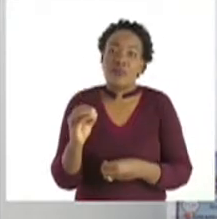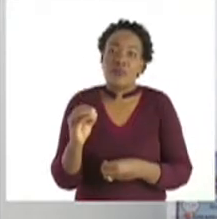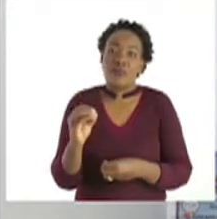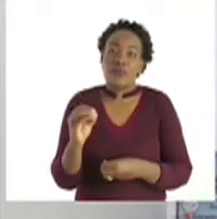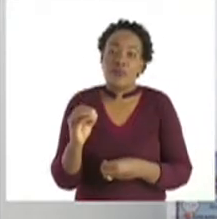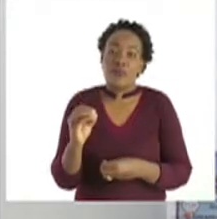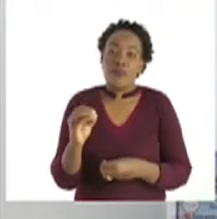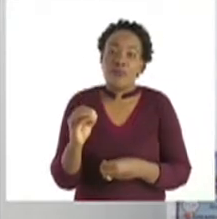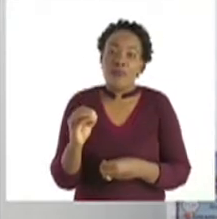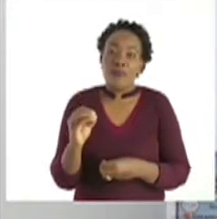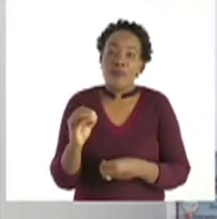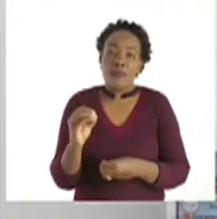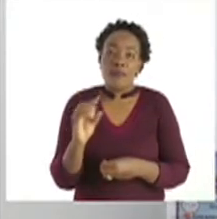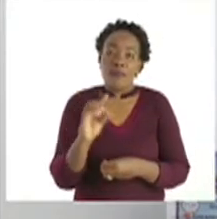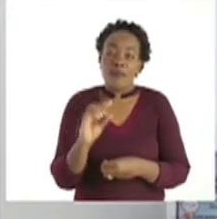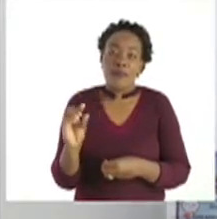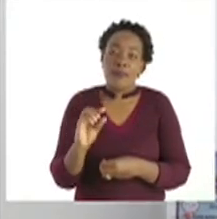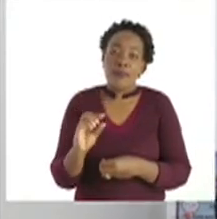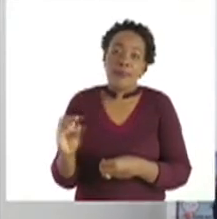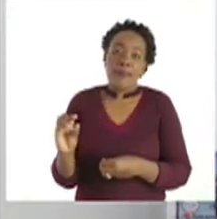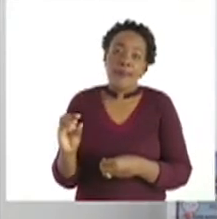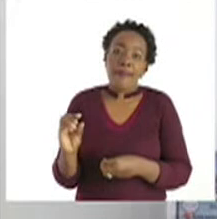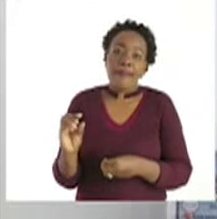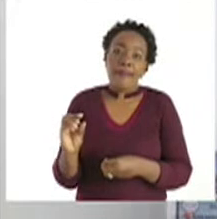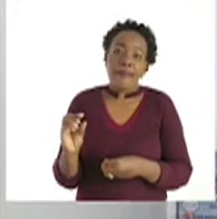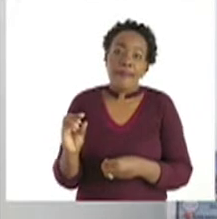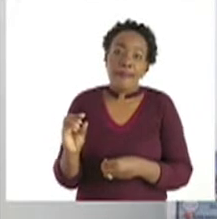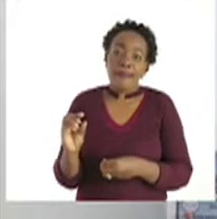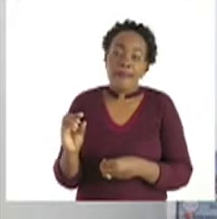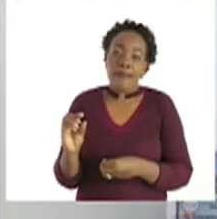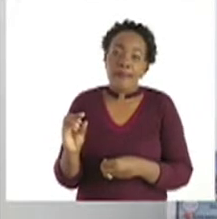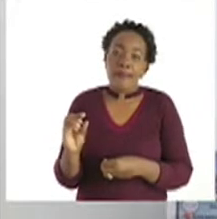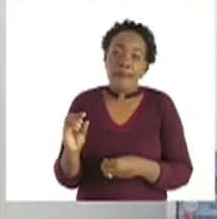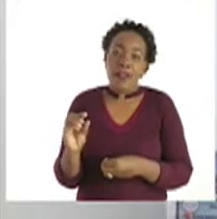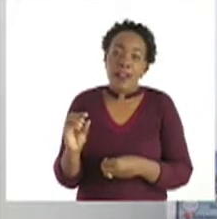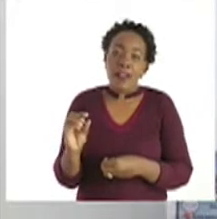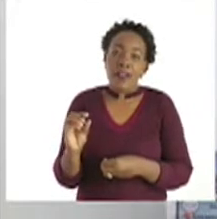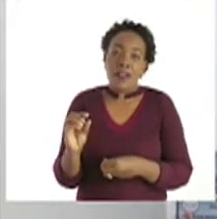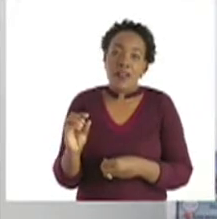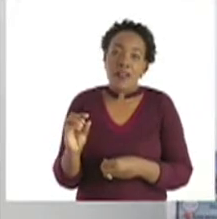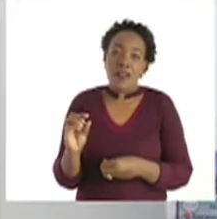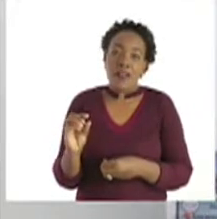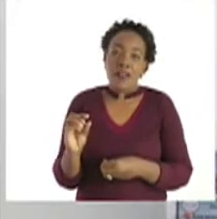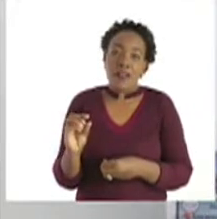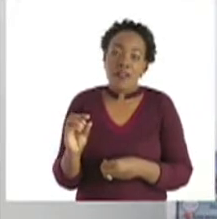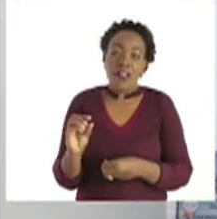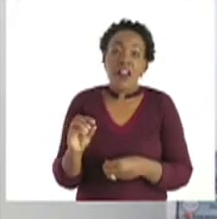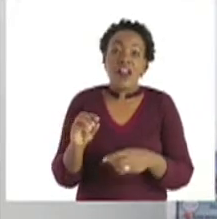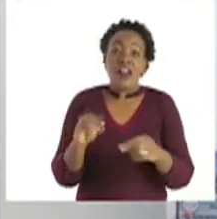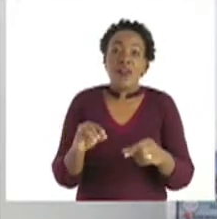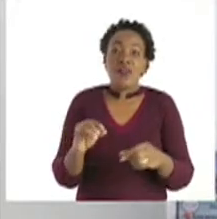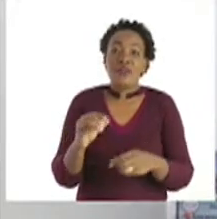Then we go to the number 5.